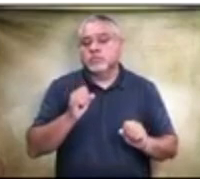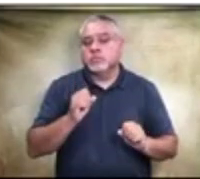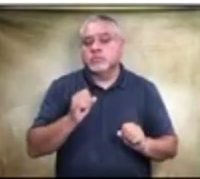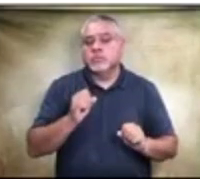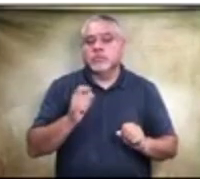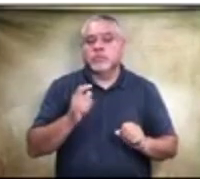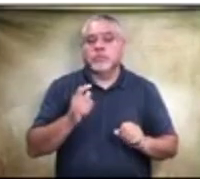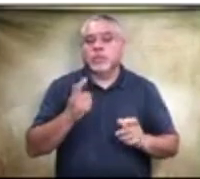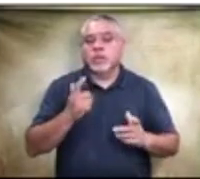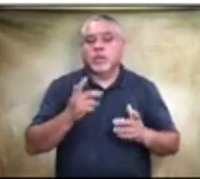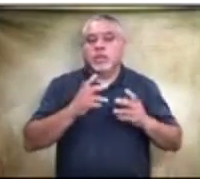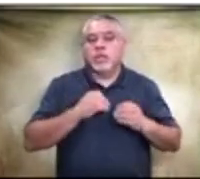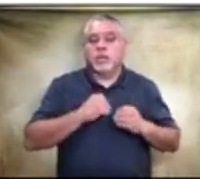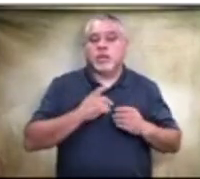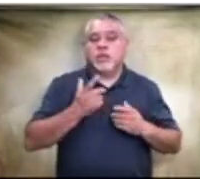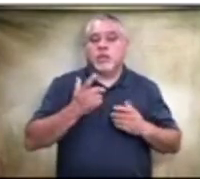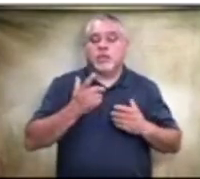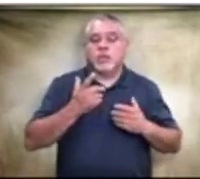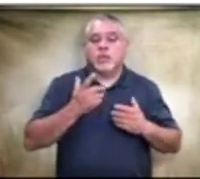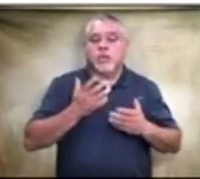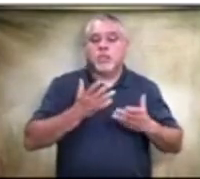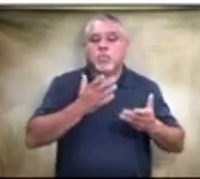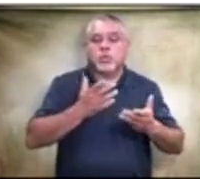the new K-8 campus.